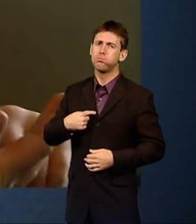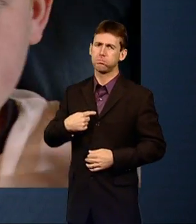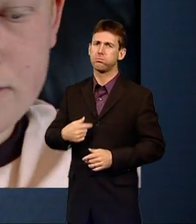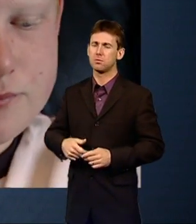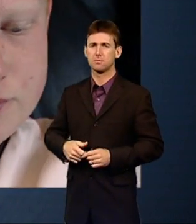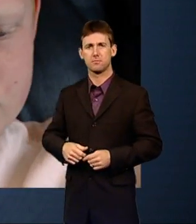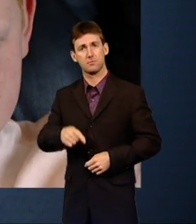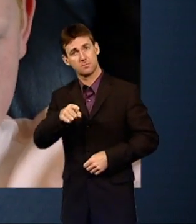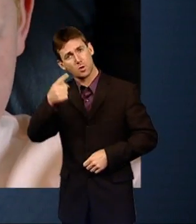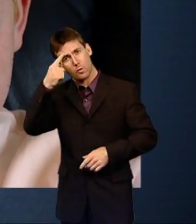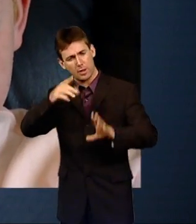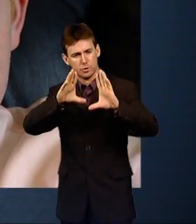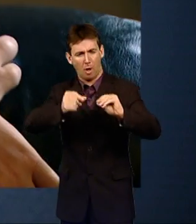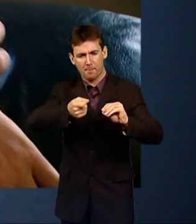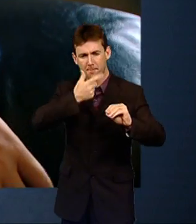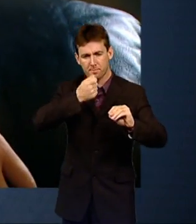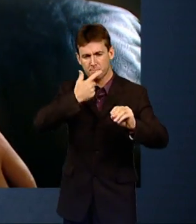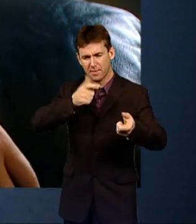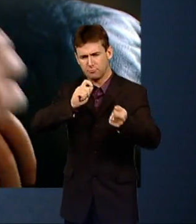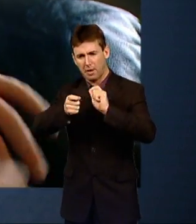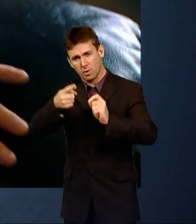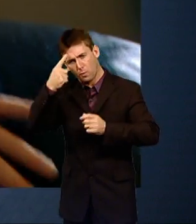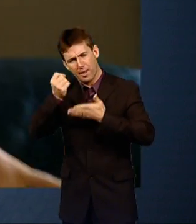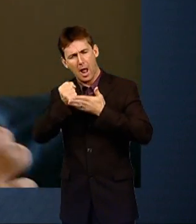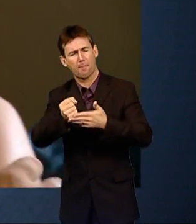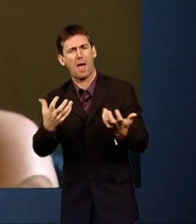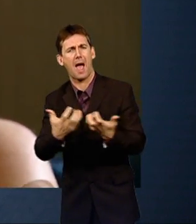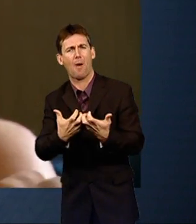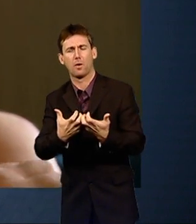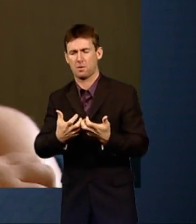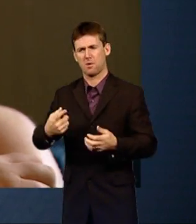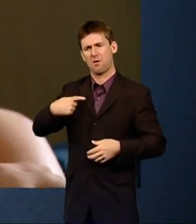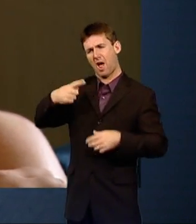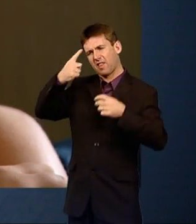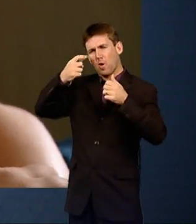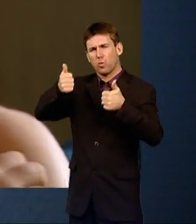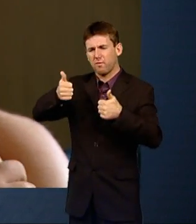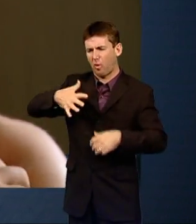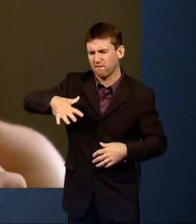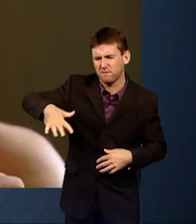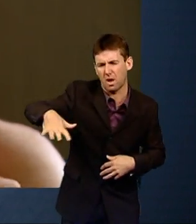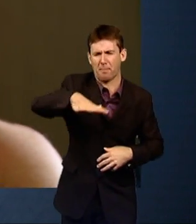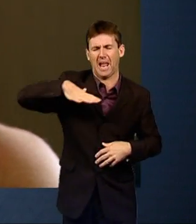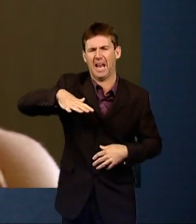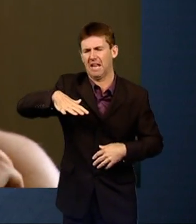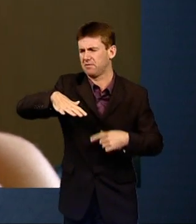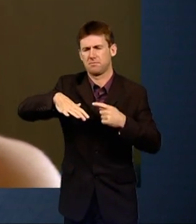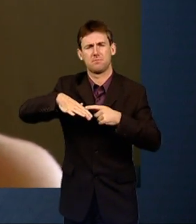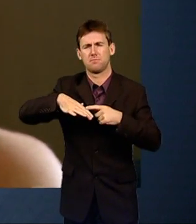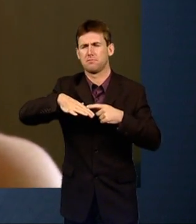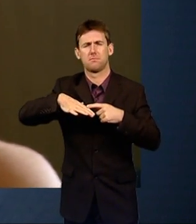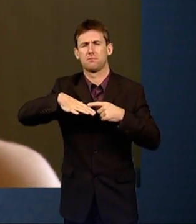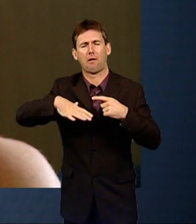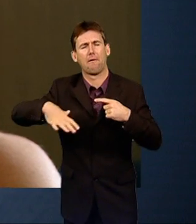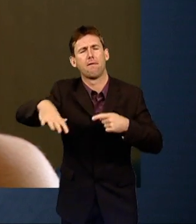What difference would that make to you, do you think? The family. What, the family could be better if you weren't